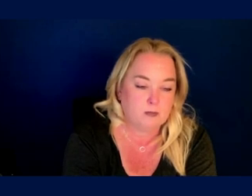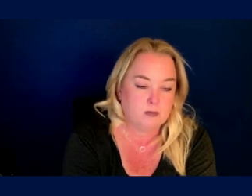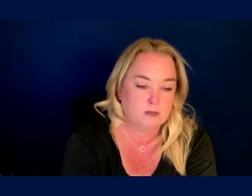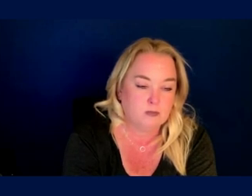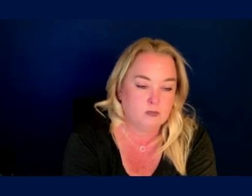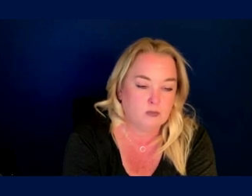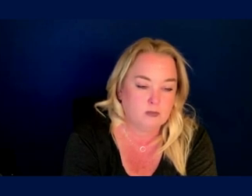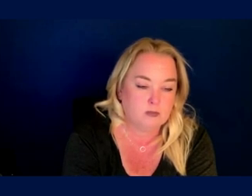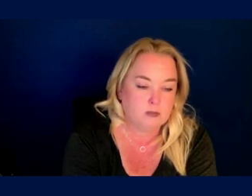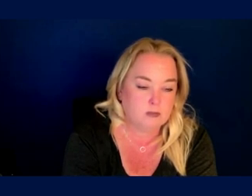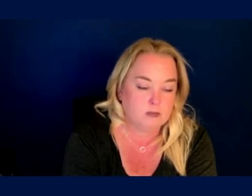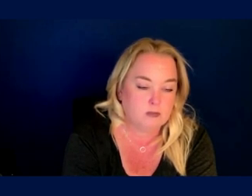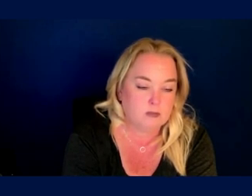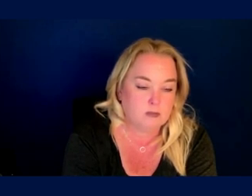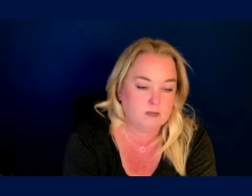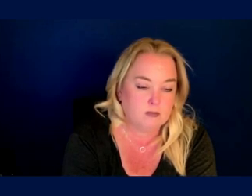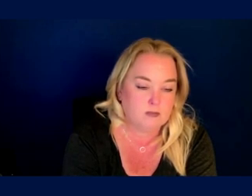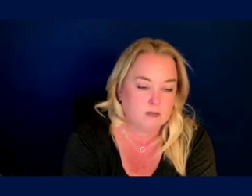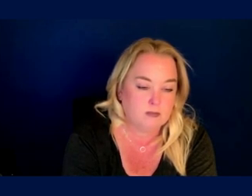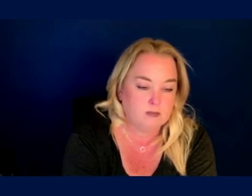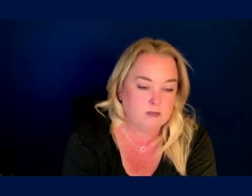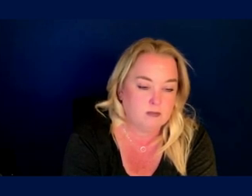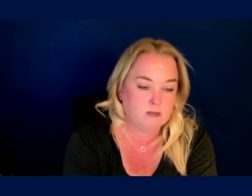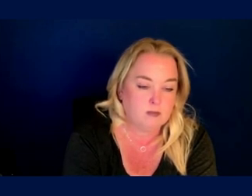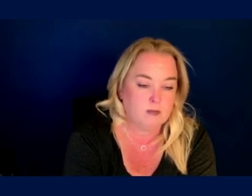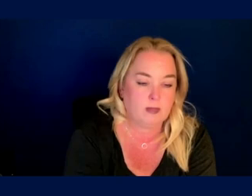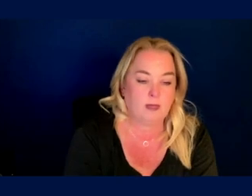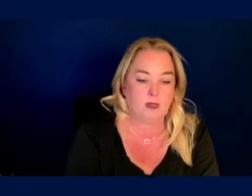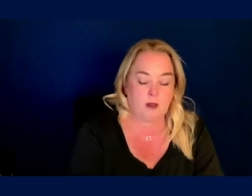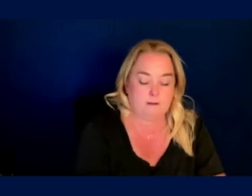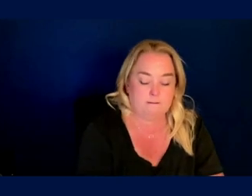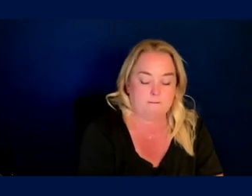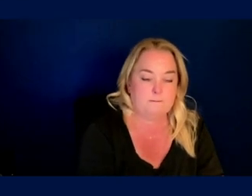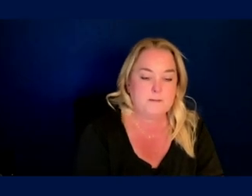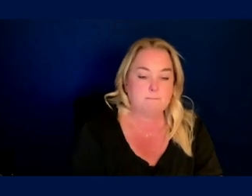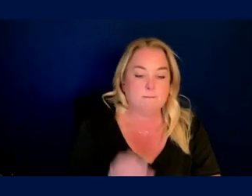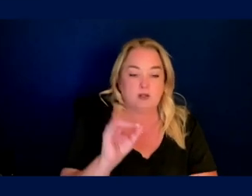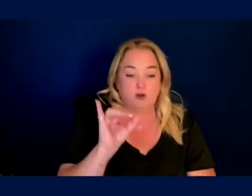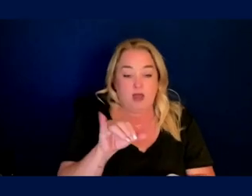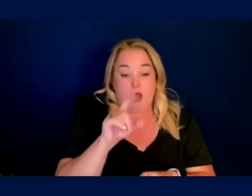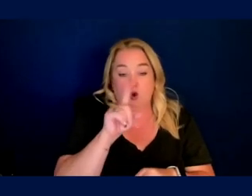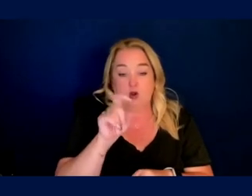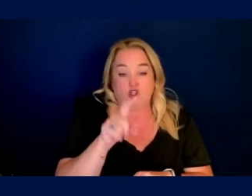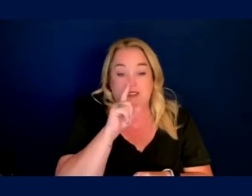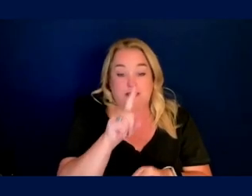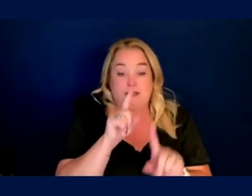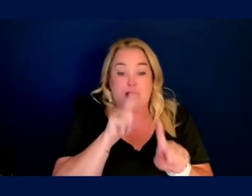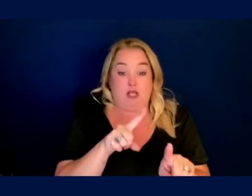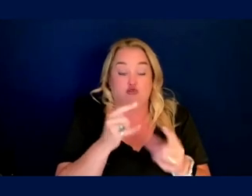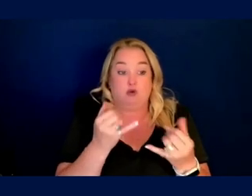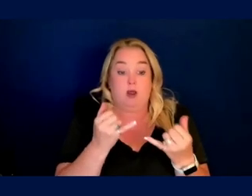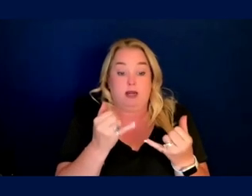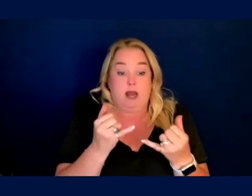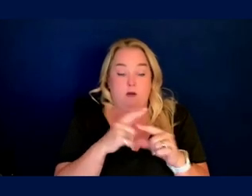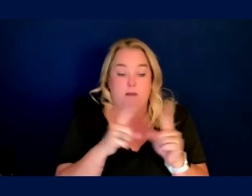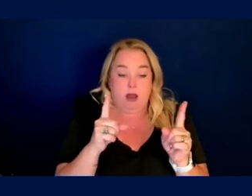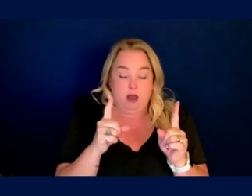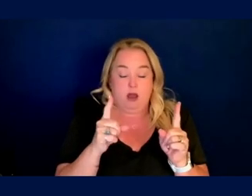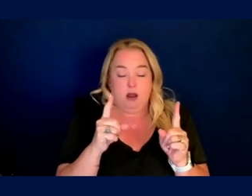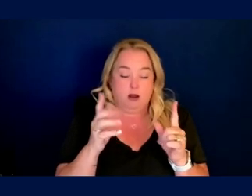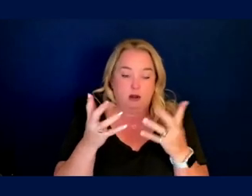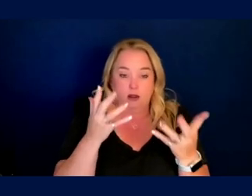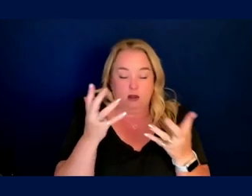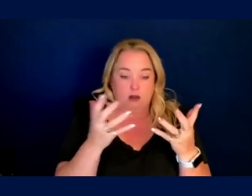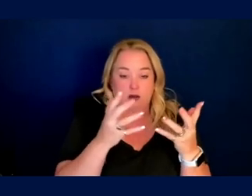Well, it would be lovely if I did. Um, you know, this is, course, a question that's being answered right now. Um, ingress, egress